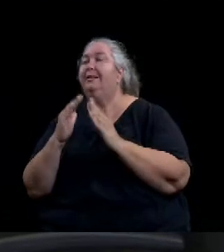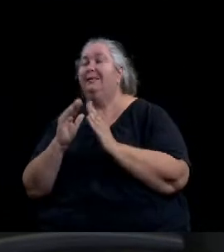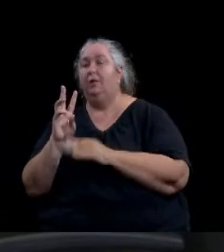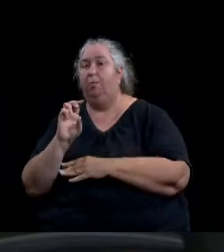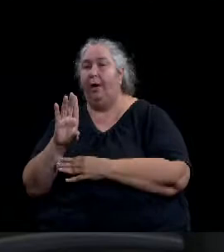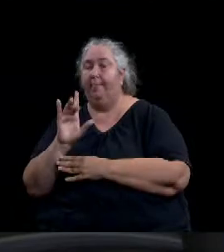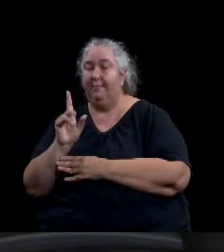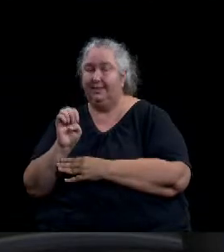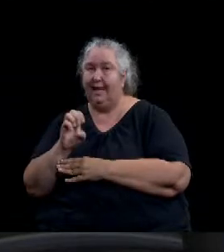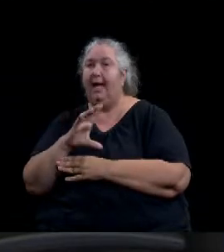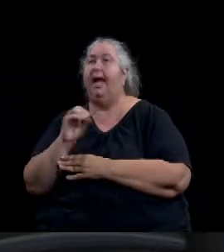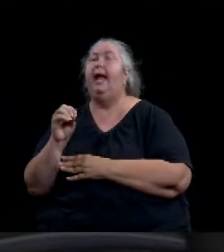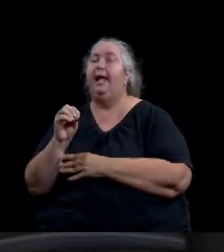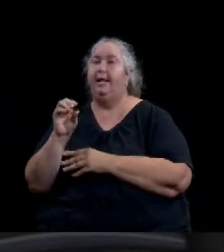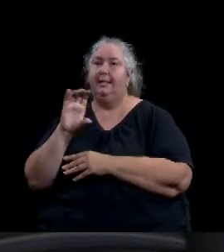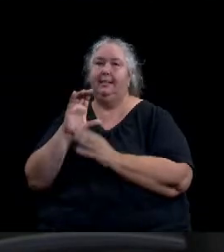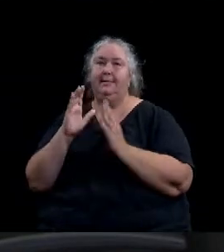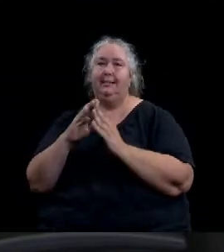comments were received.